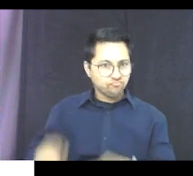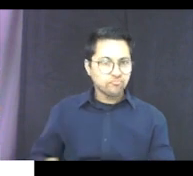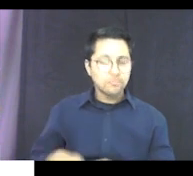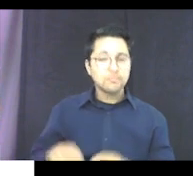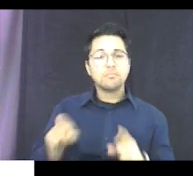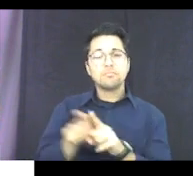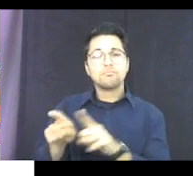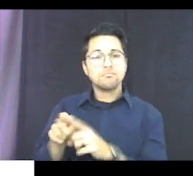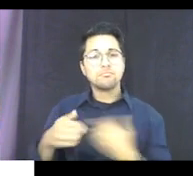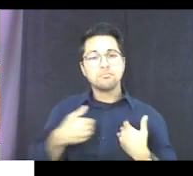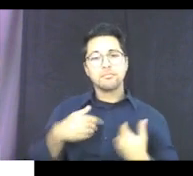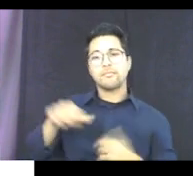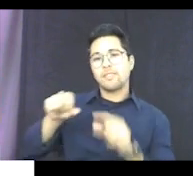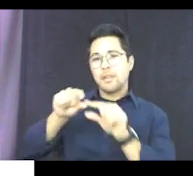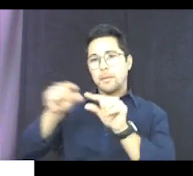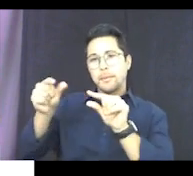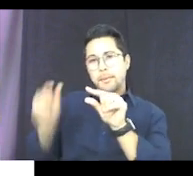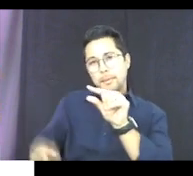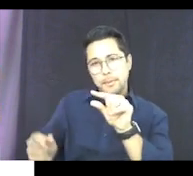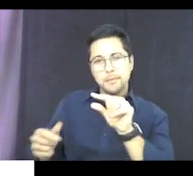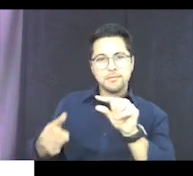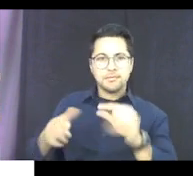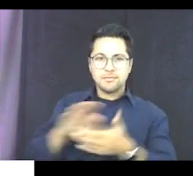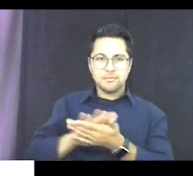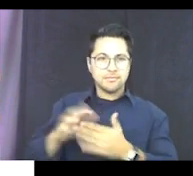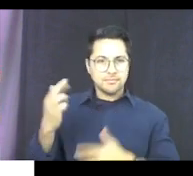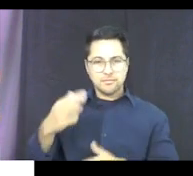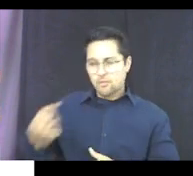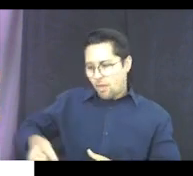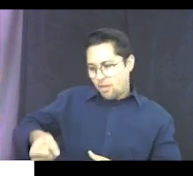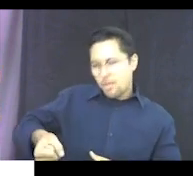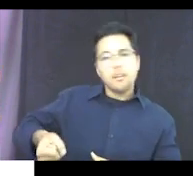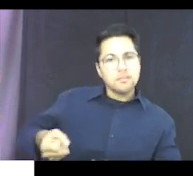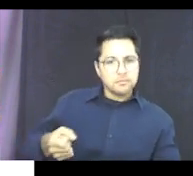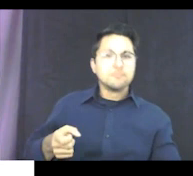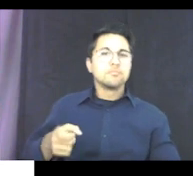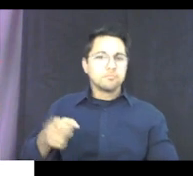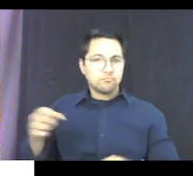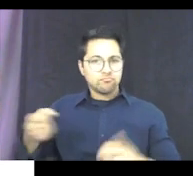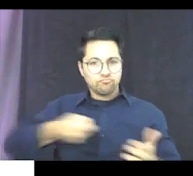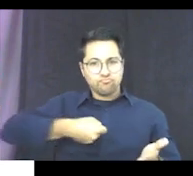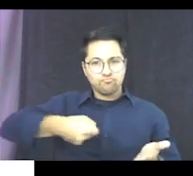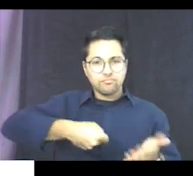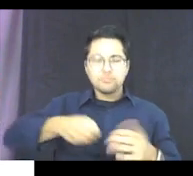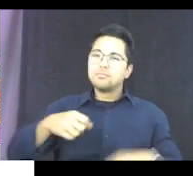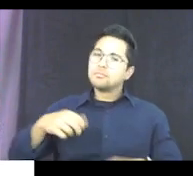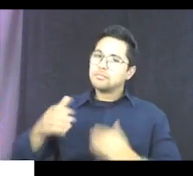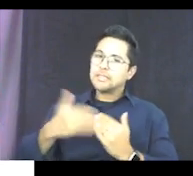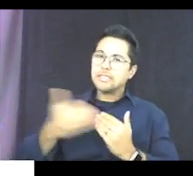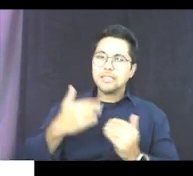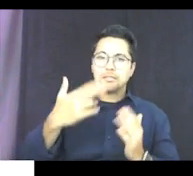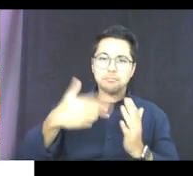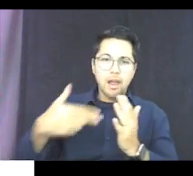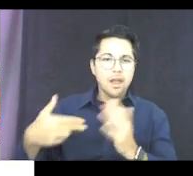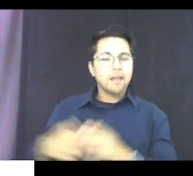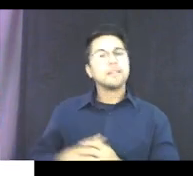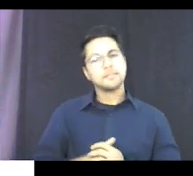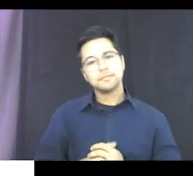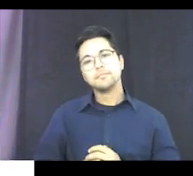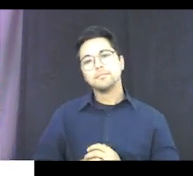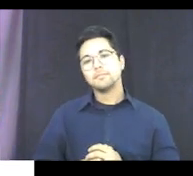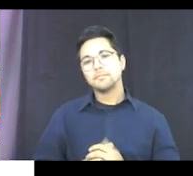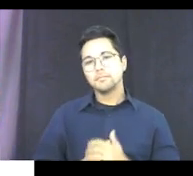have the angled grip. So this one is really nice because you can kind of hold it like this, and it's easier to paint with or use as an art tool.